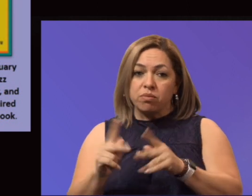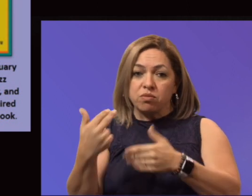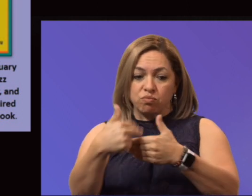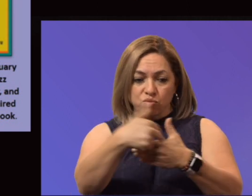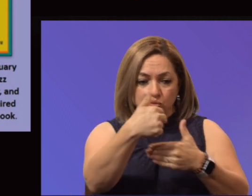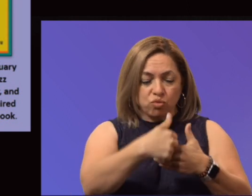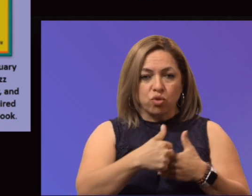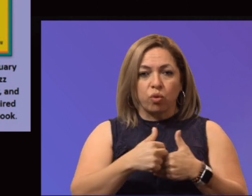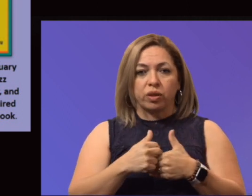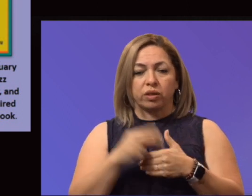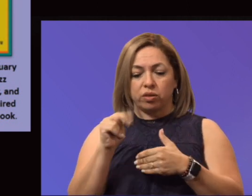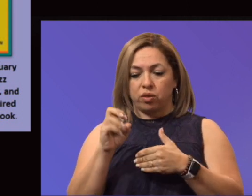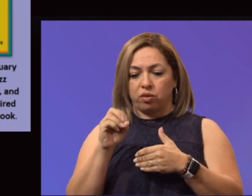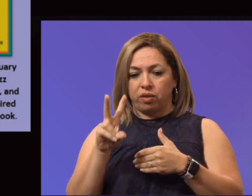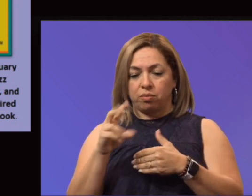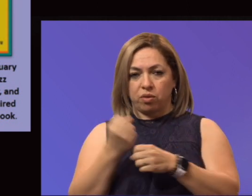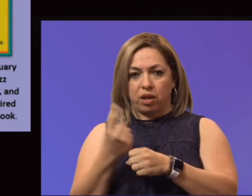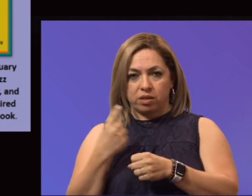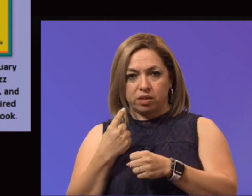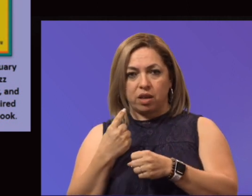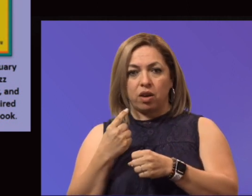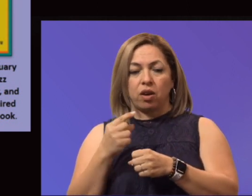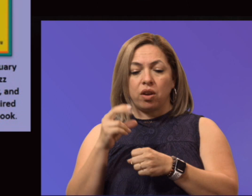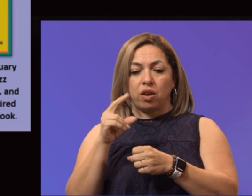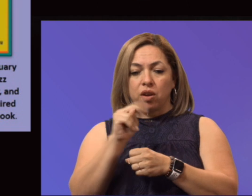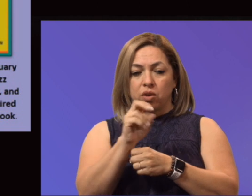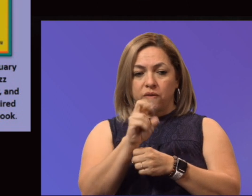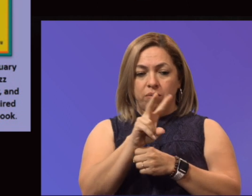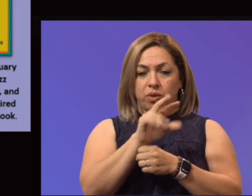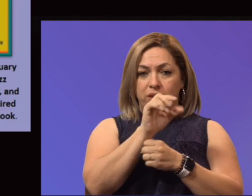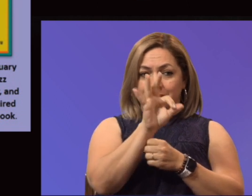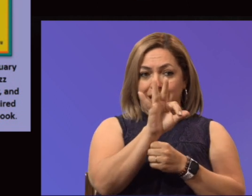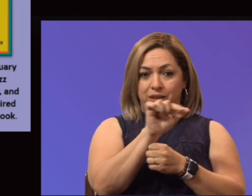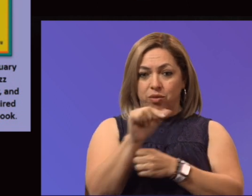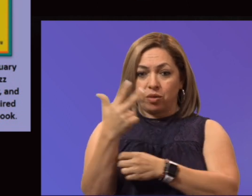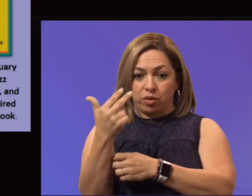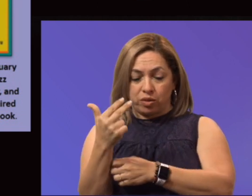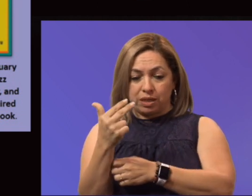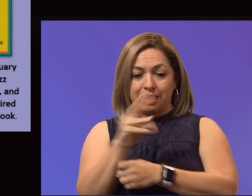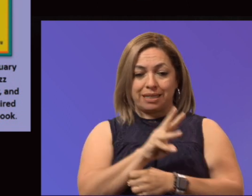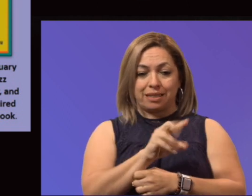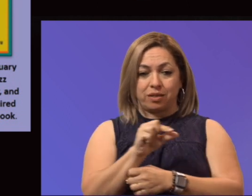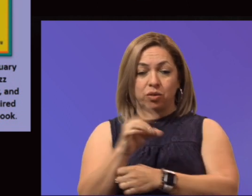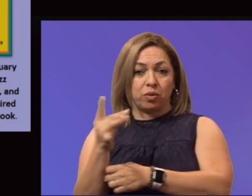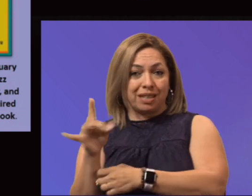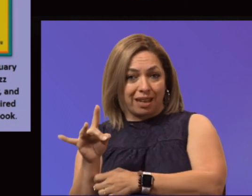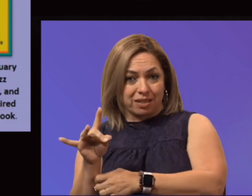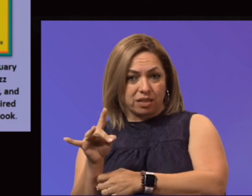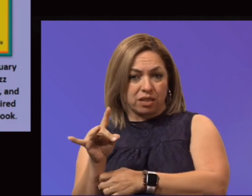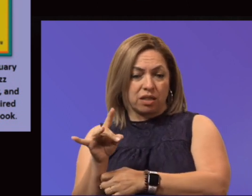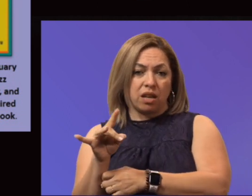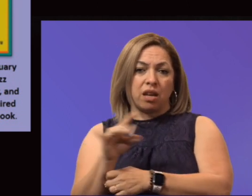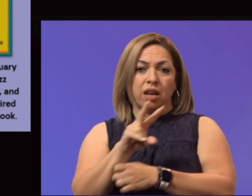November of last year. And we had November 9th through the 13th as well as the 16th through the 18th. And finally we had the Jazz